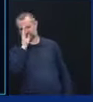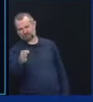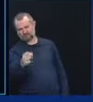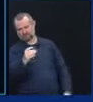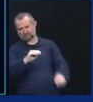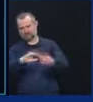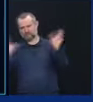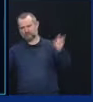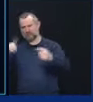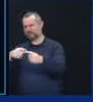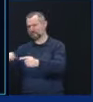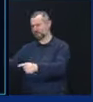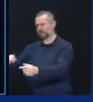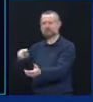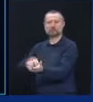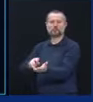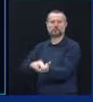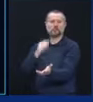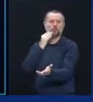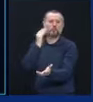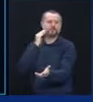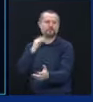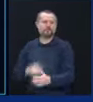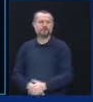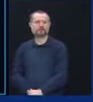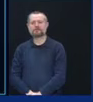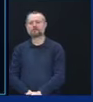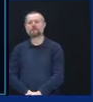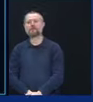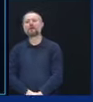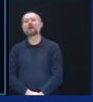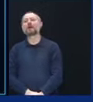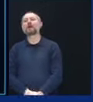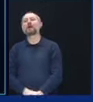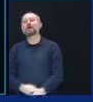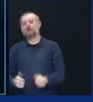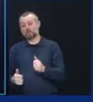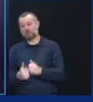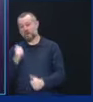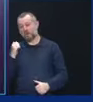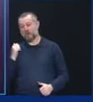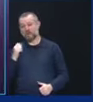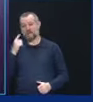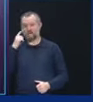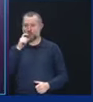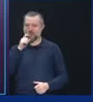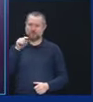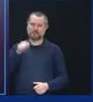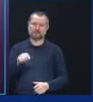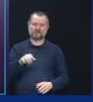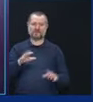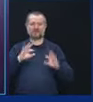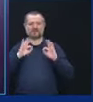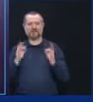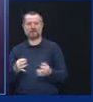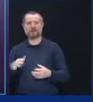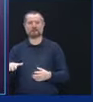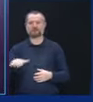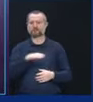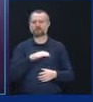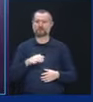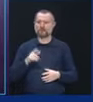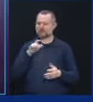for a number of reasons, primarily for the families of nursing home people.